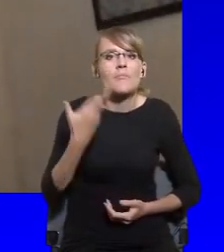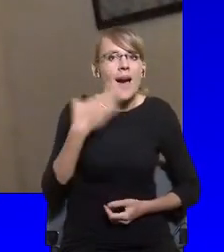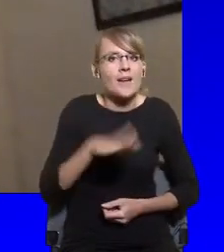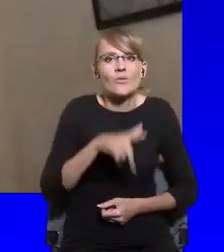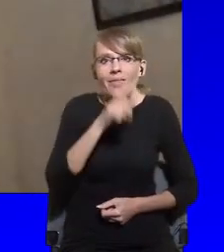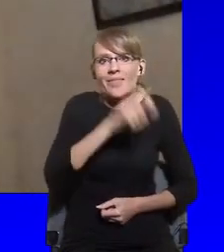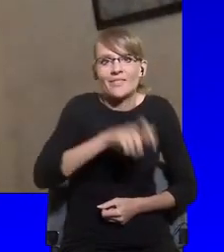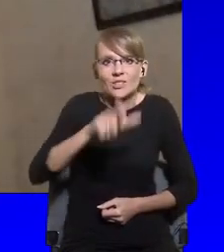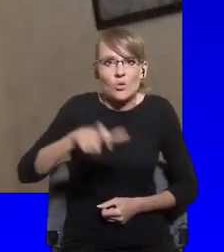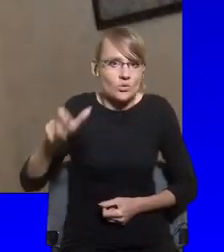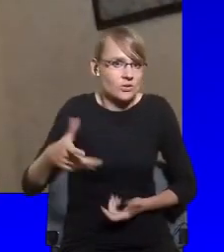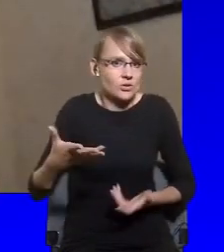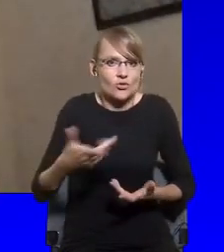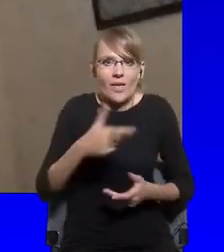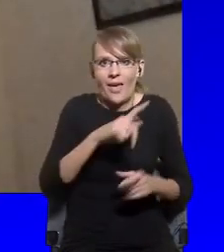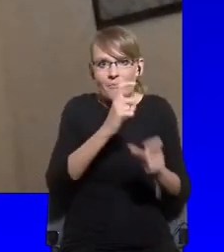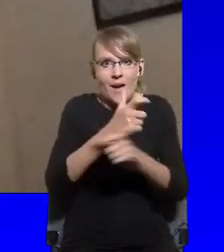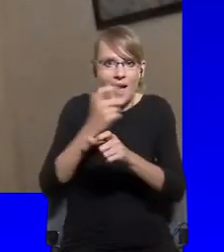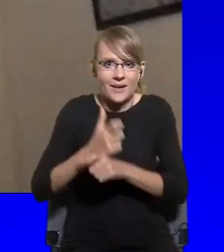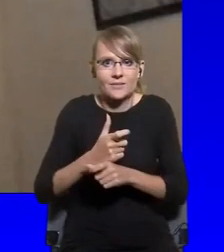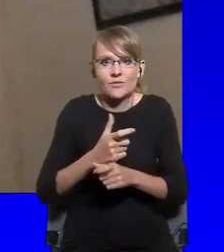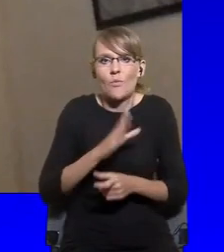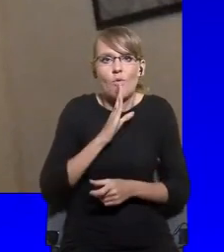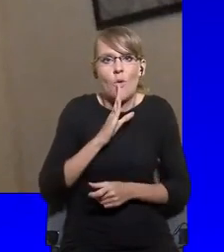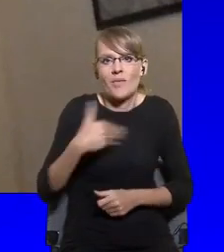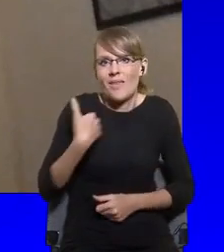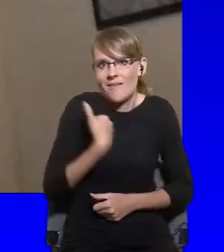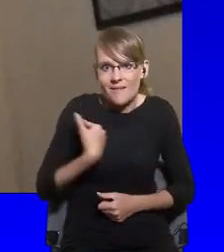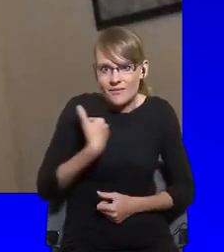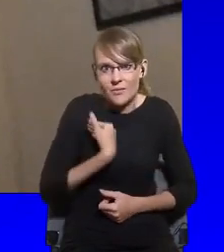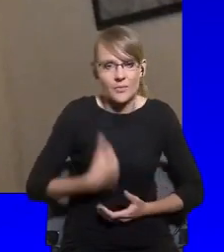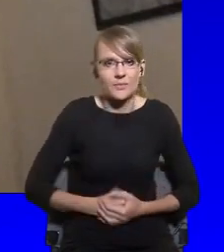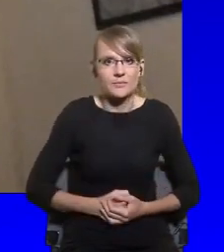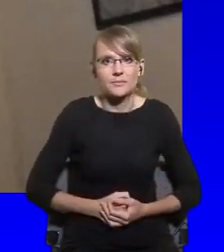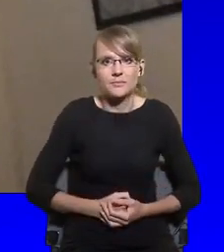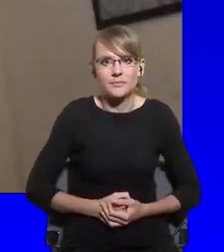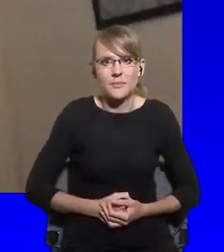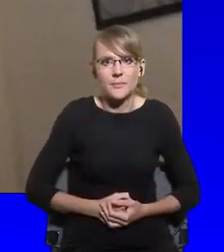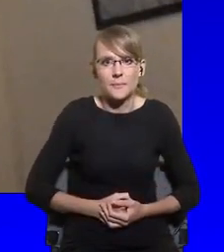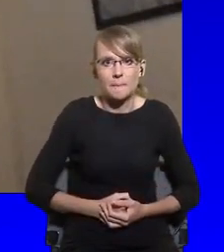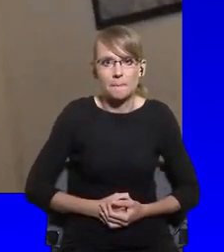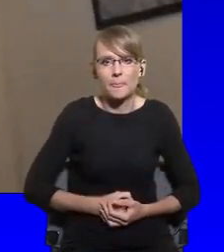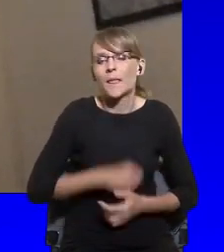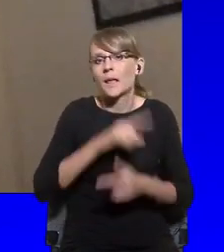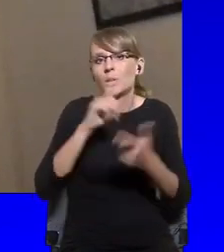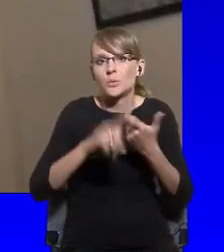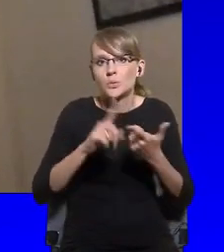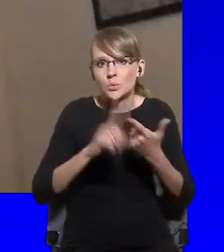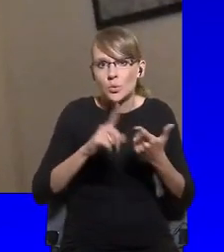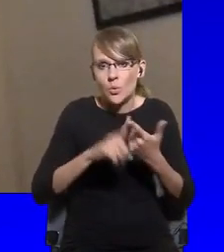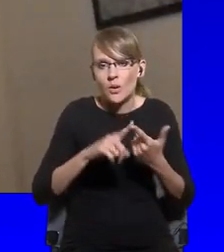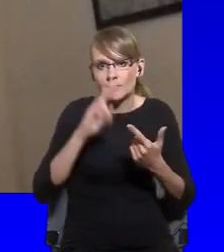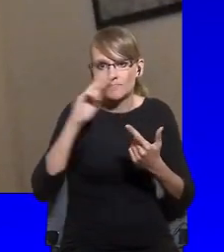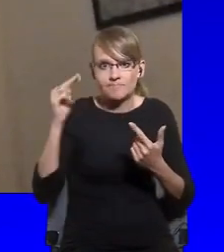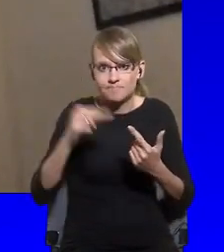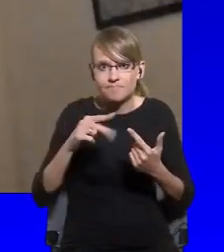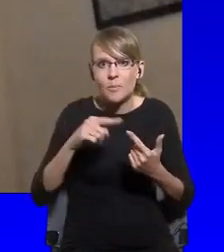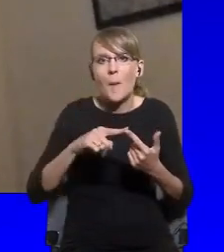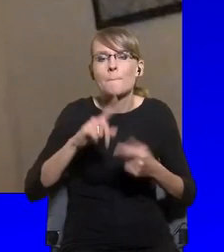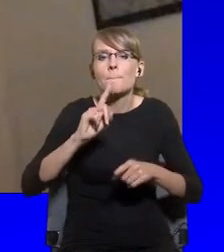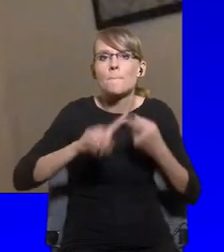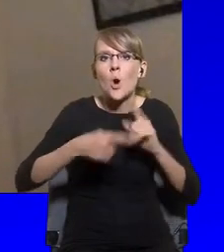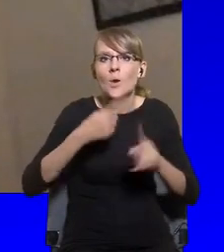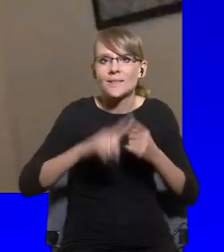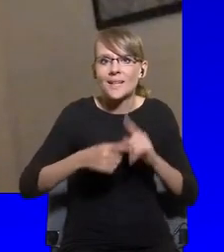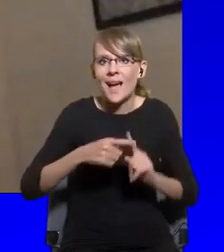I think the second element about the politics of envy, which is a product of comparison